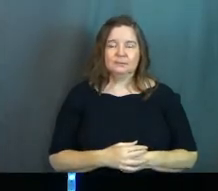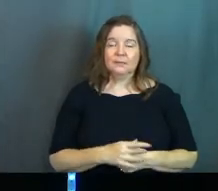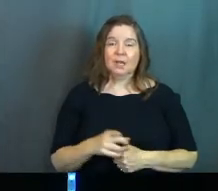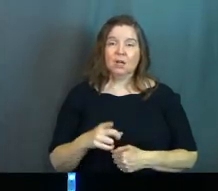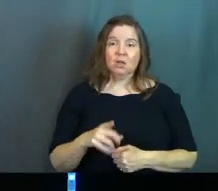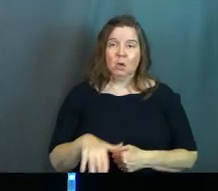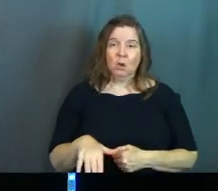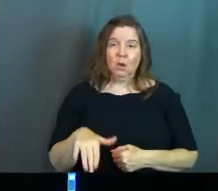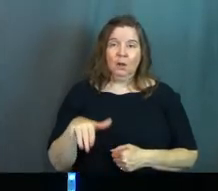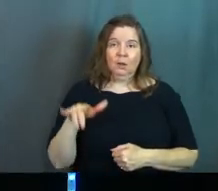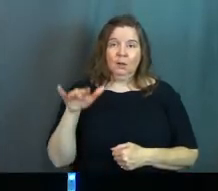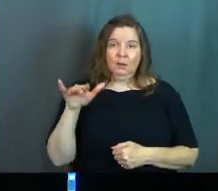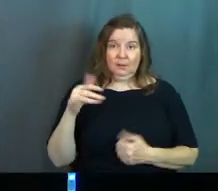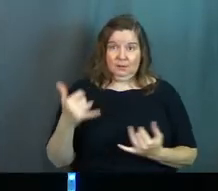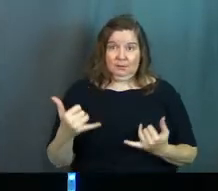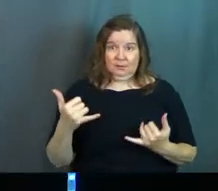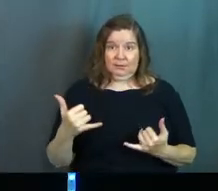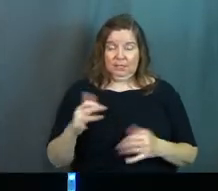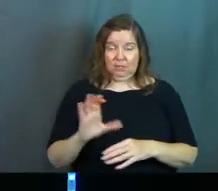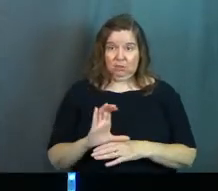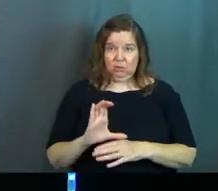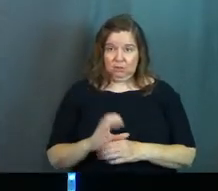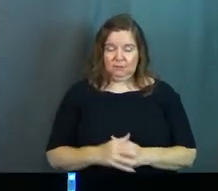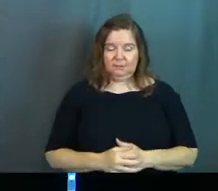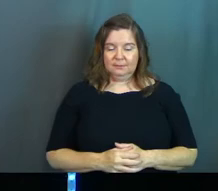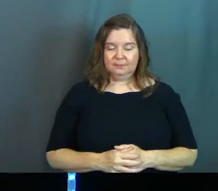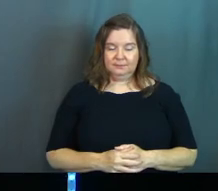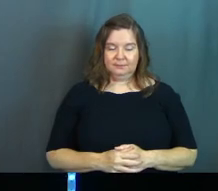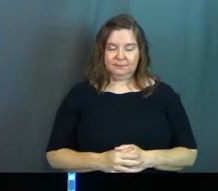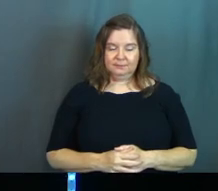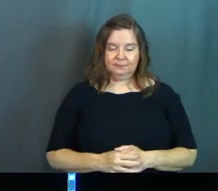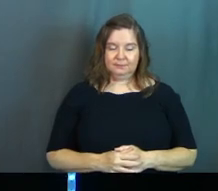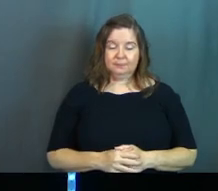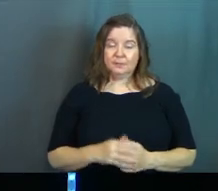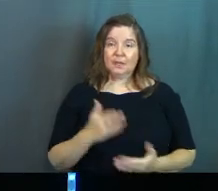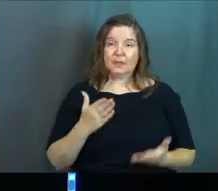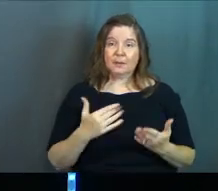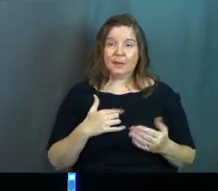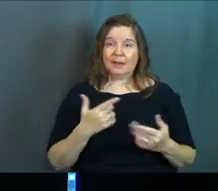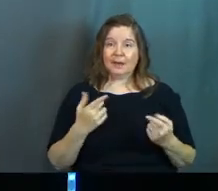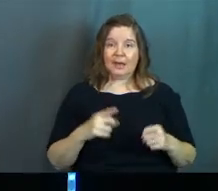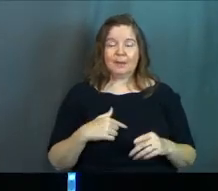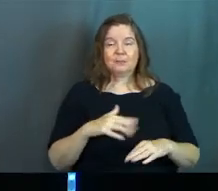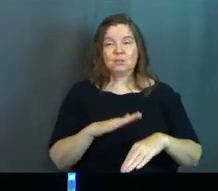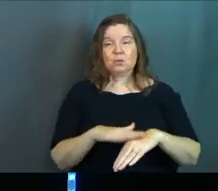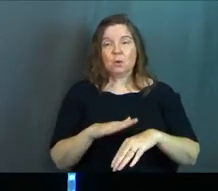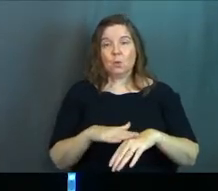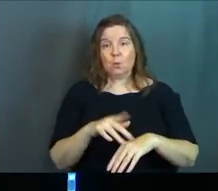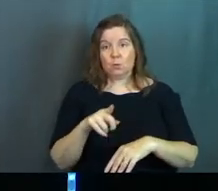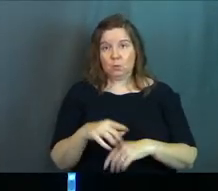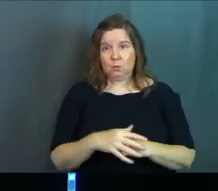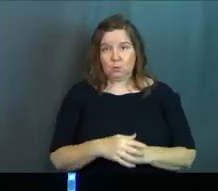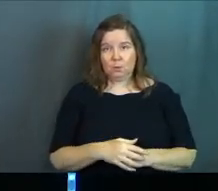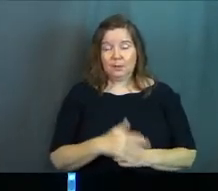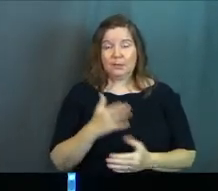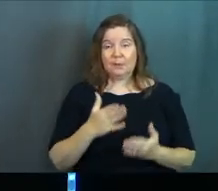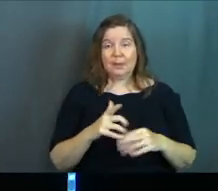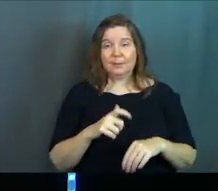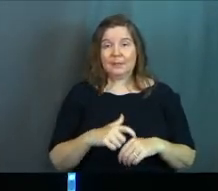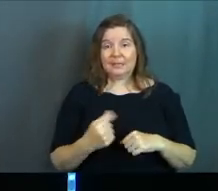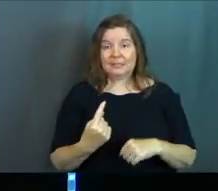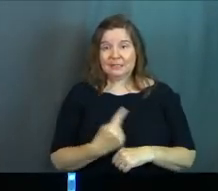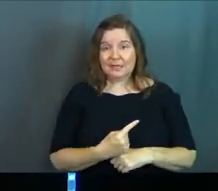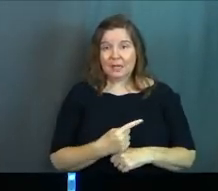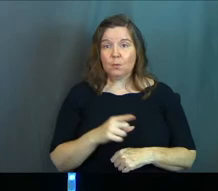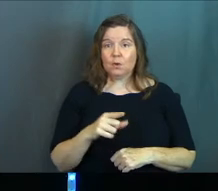and you're growing up presently in the church, there may come a time, I'm just going to warn you, there may come